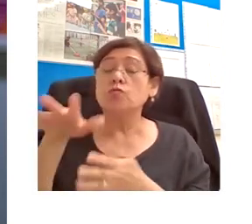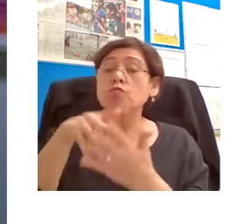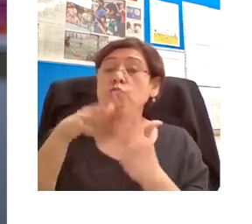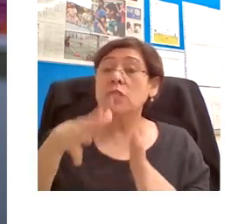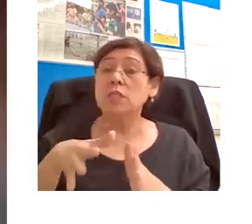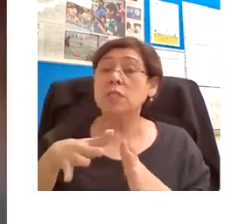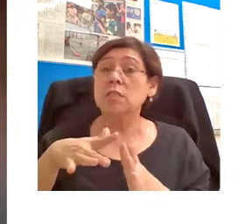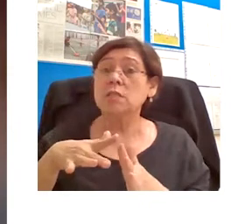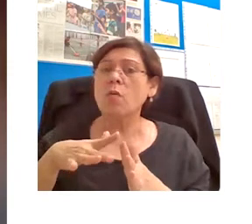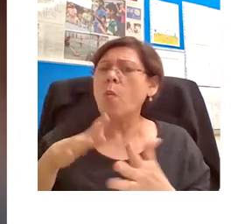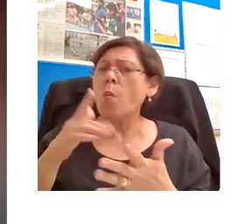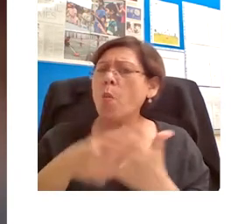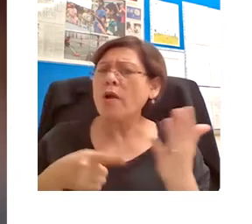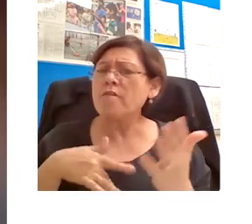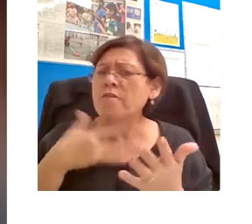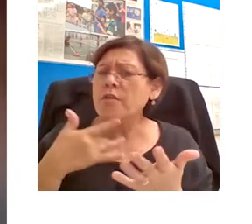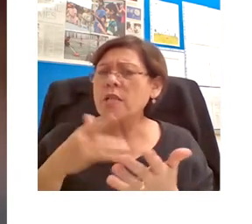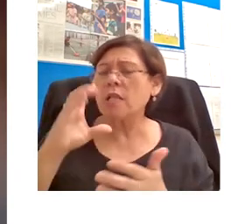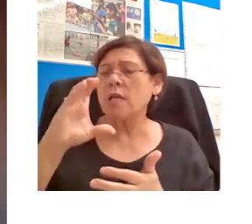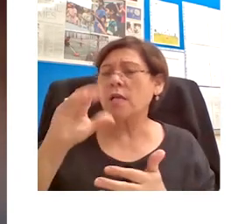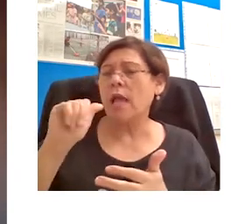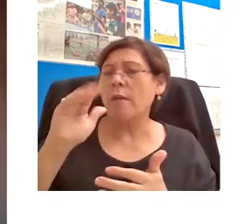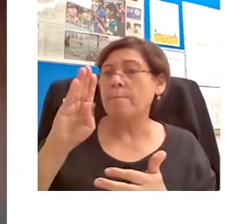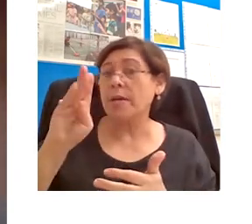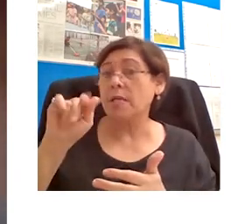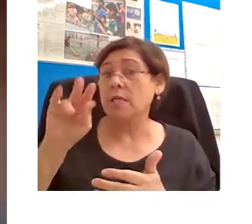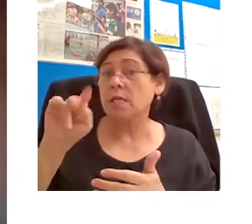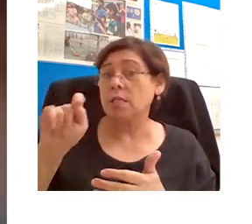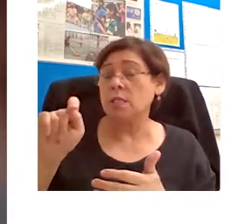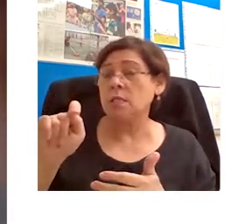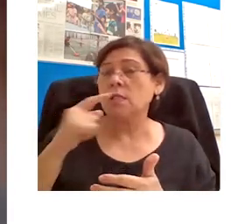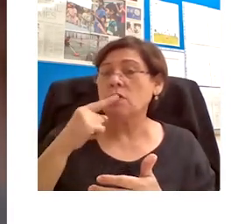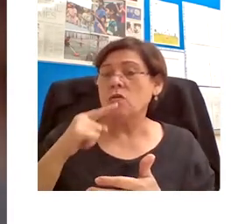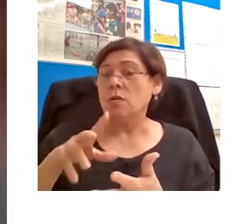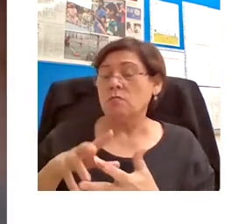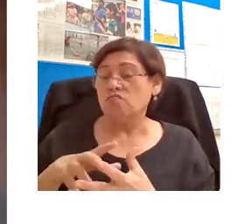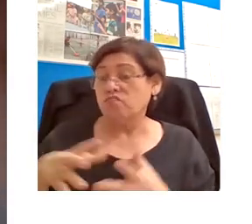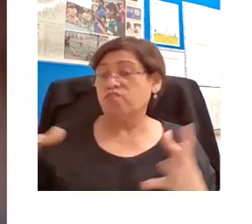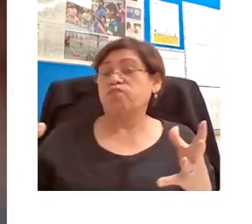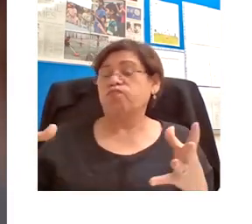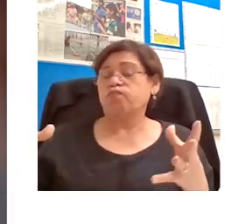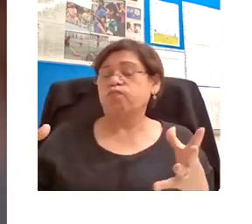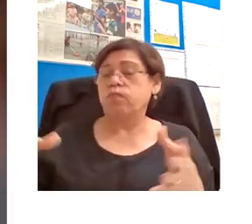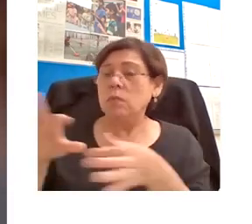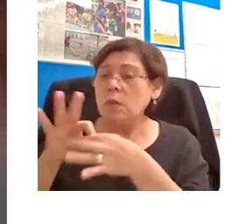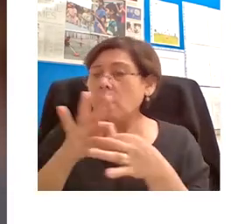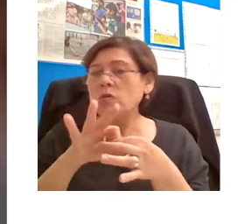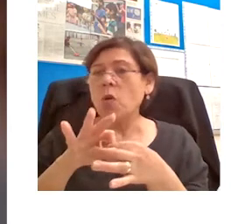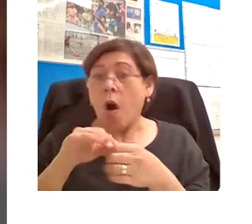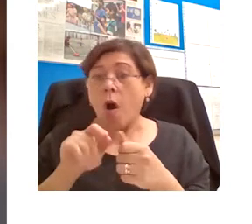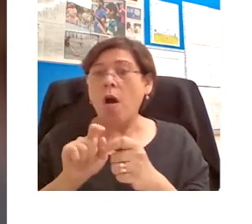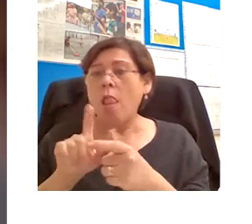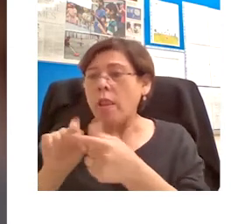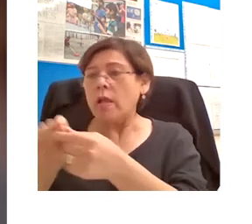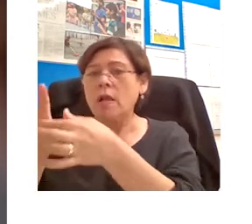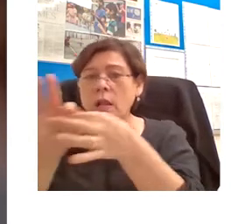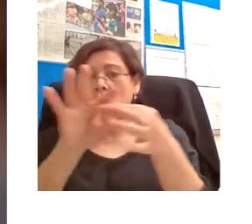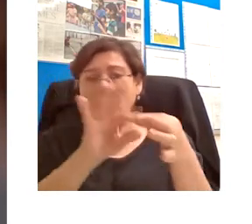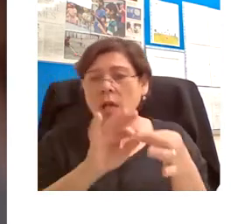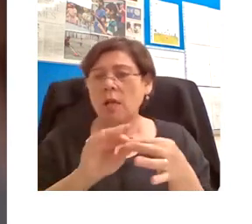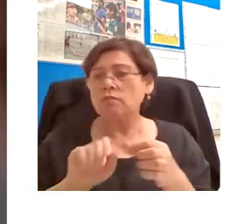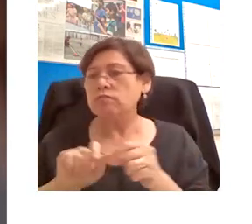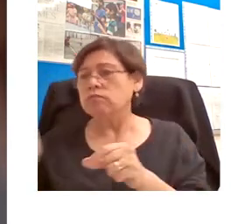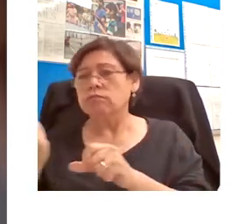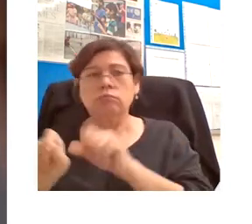cabinet is that you can take these very rich multimedia packages linking out to videos, linking out to 3D visualizations, linking out to